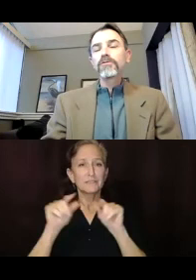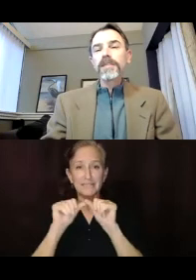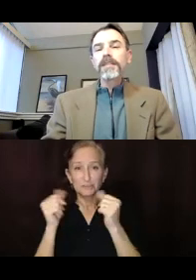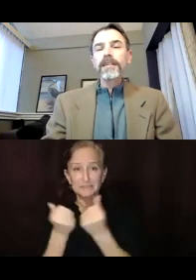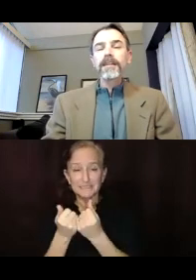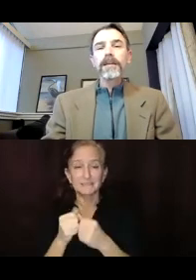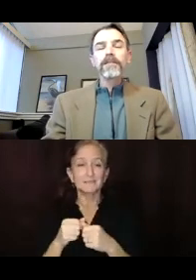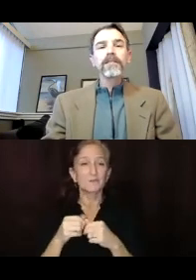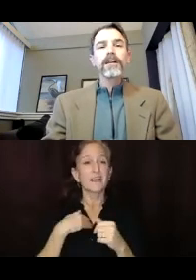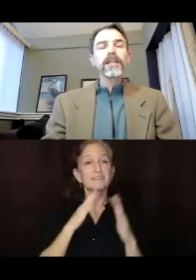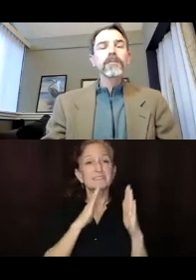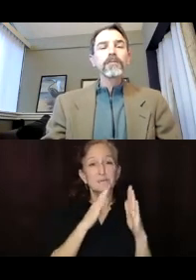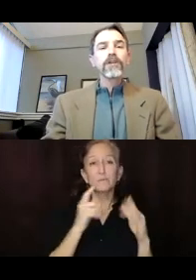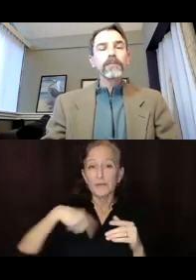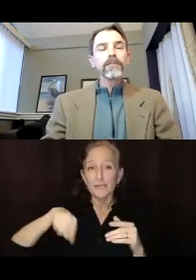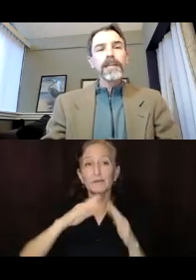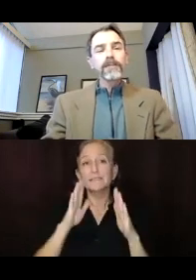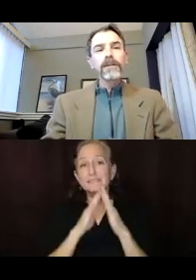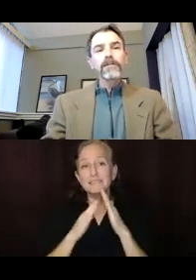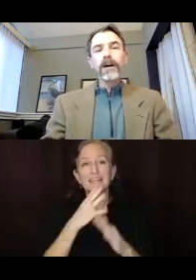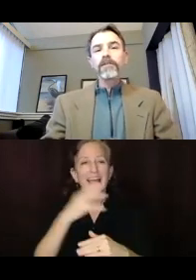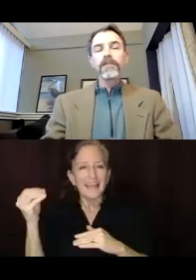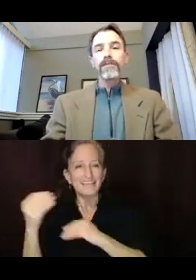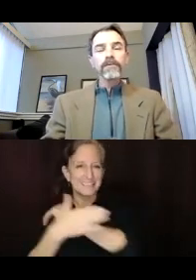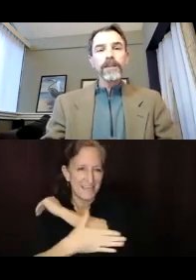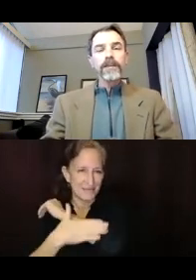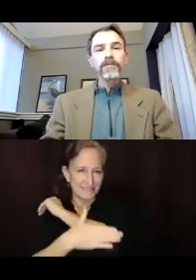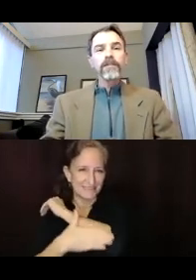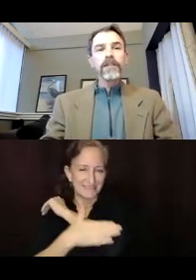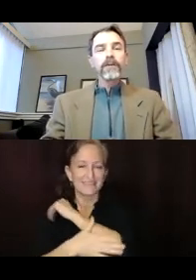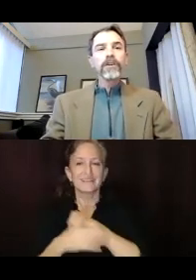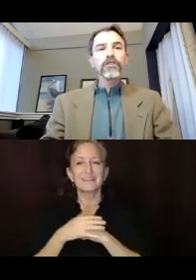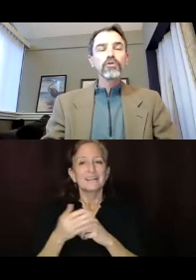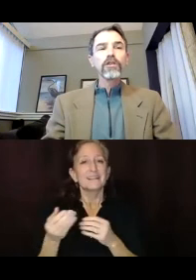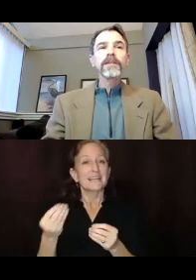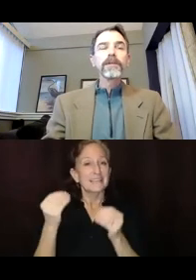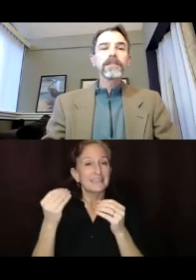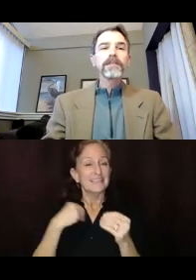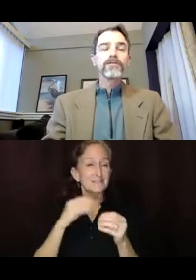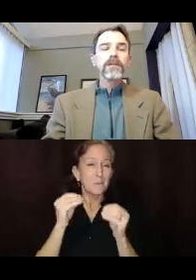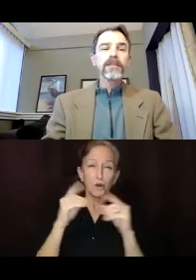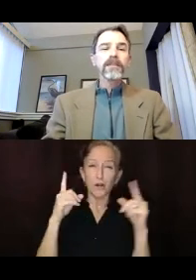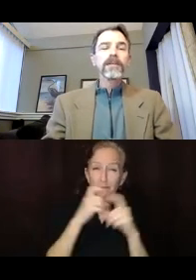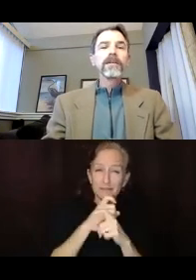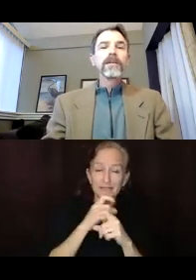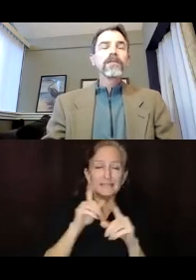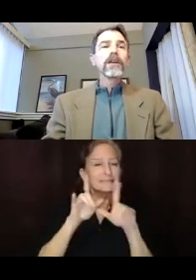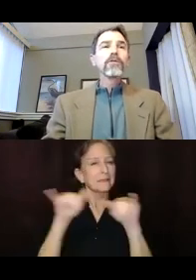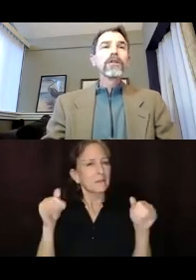us unique and makes things a little bit more complicated, but also has a benefit of giving us a little bit more control and ability to do things.